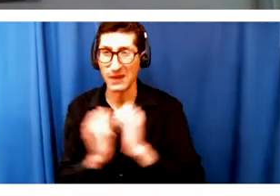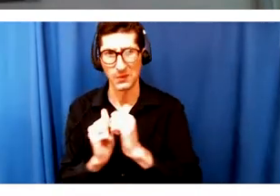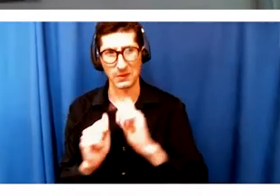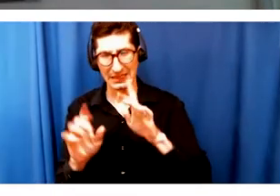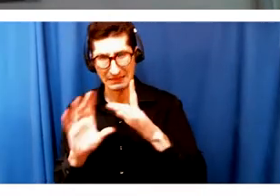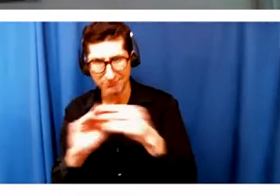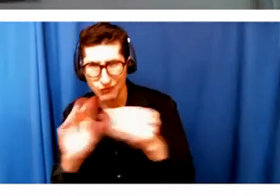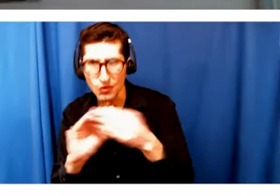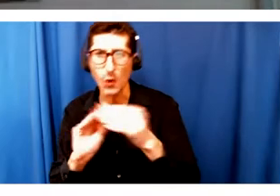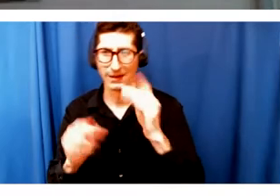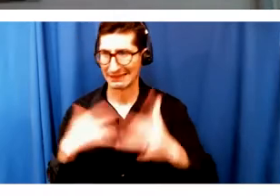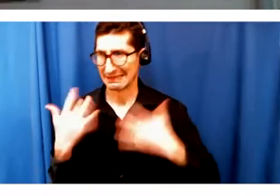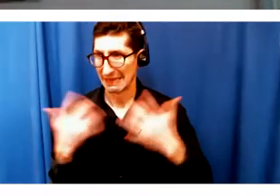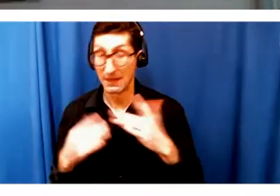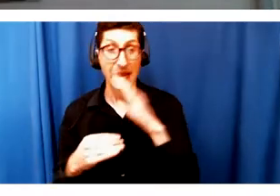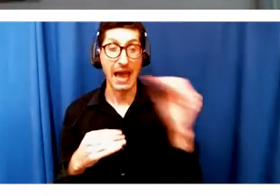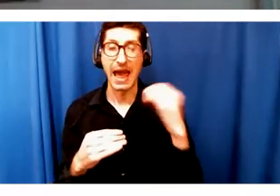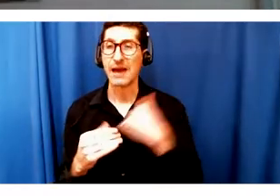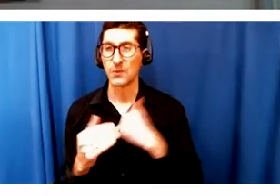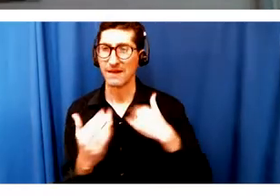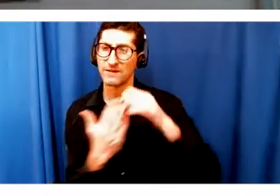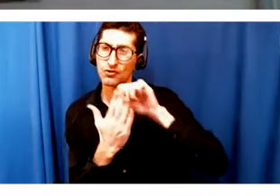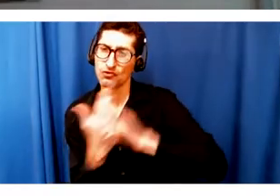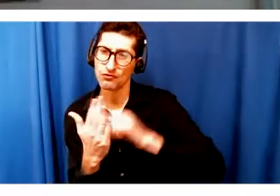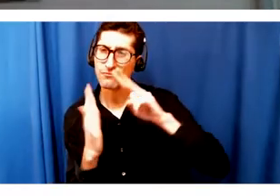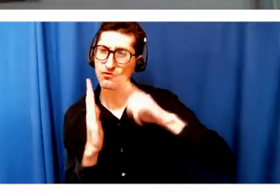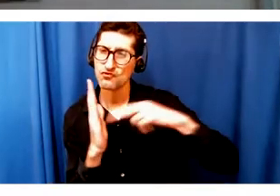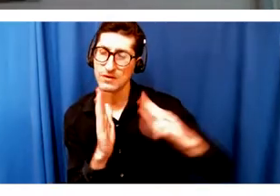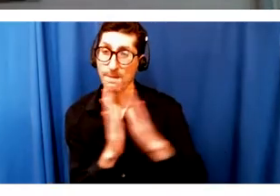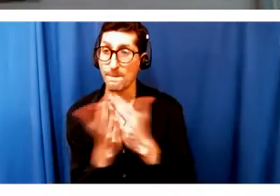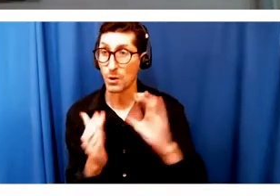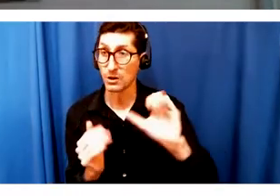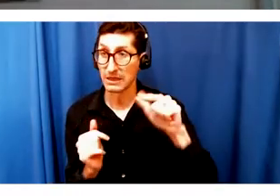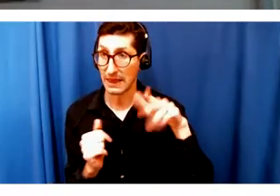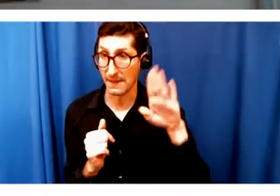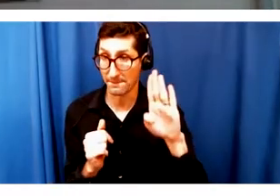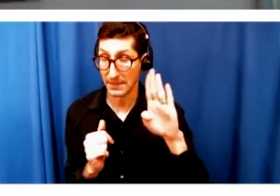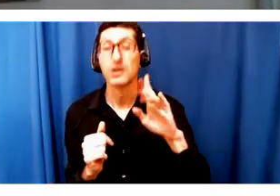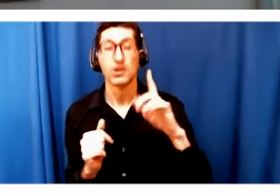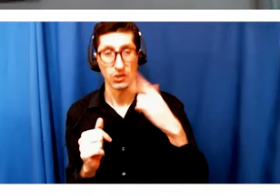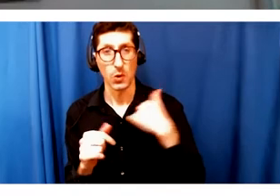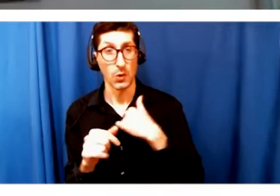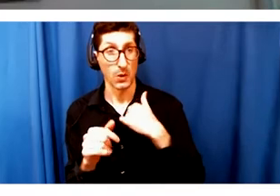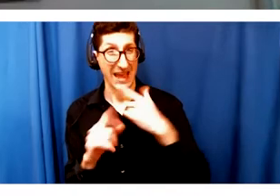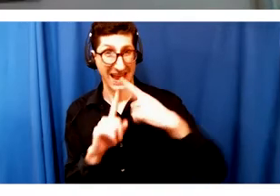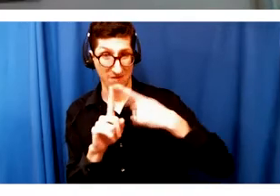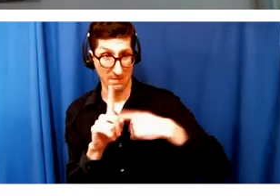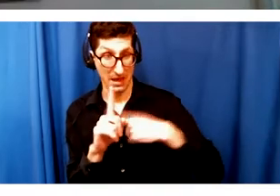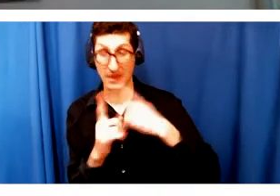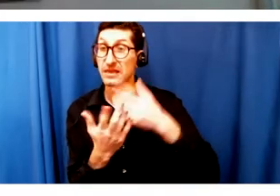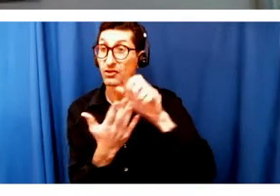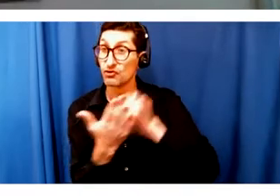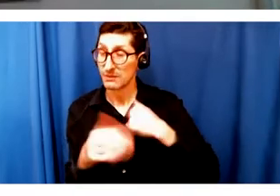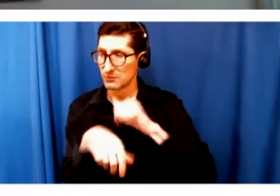our script-reading book club. So, in book club format, we're sending out scripts once a month to patrons and then we get online